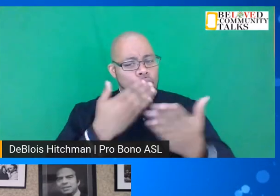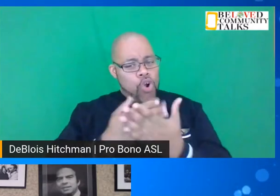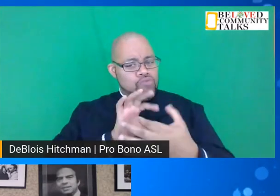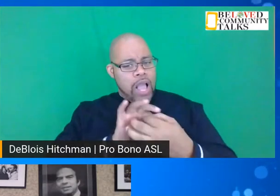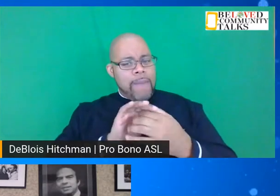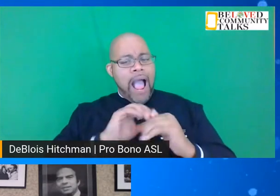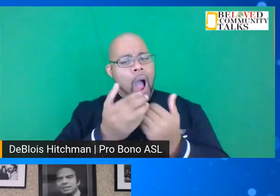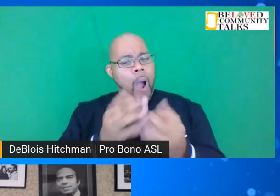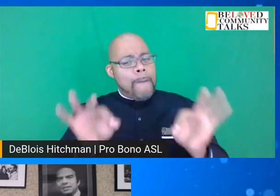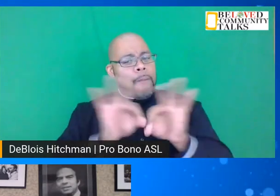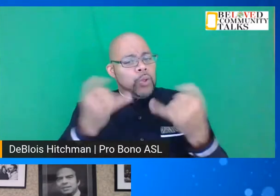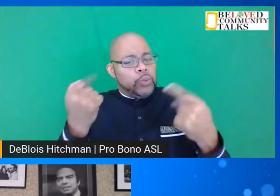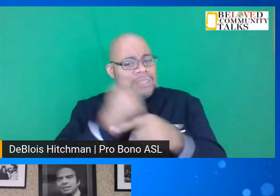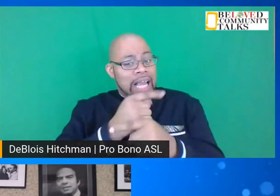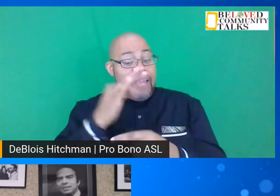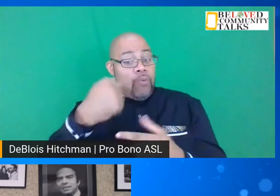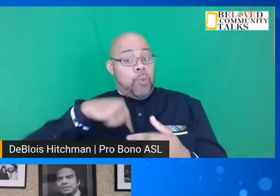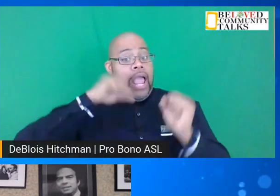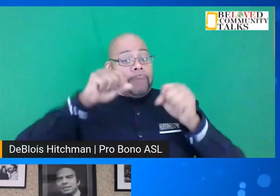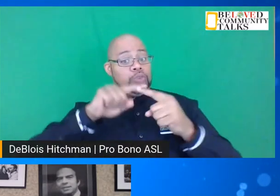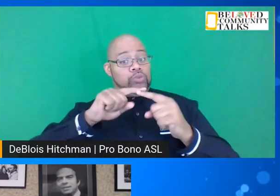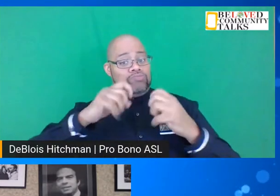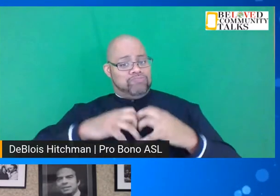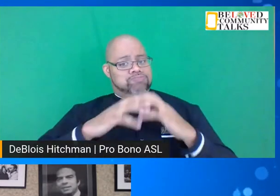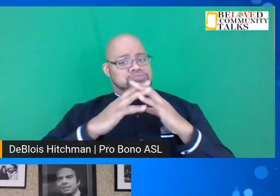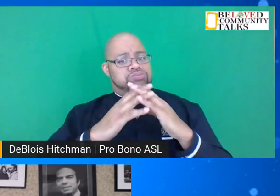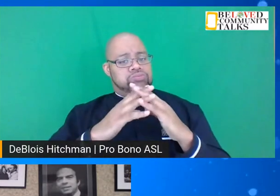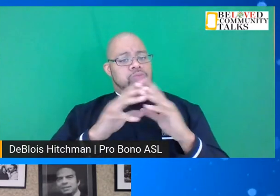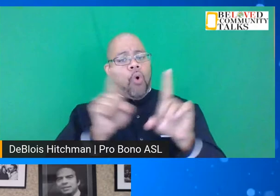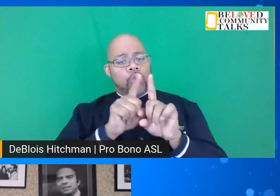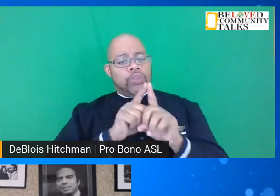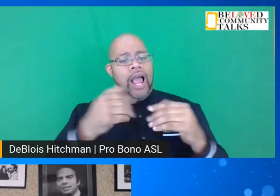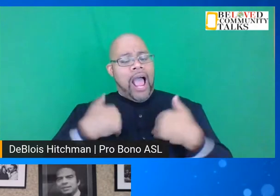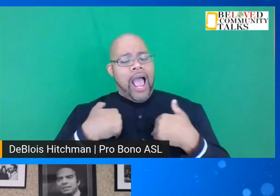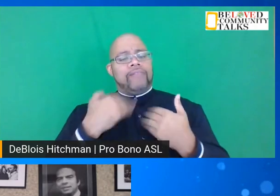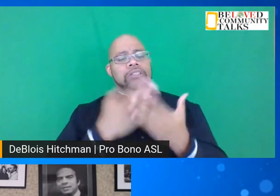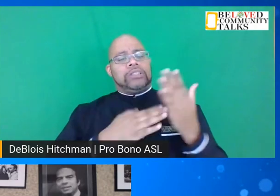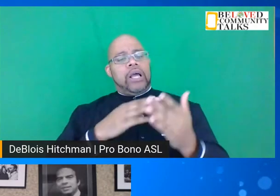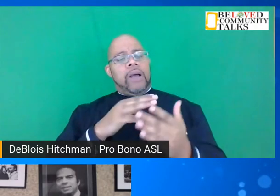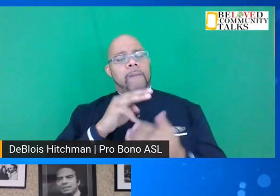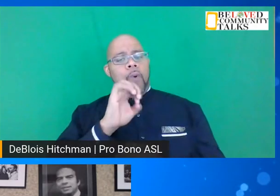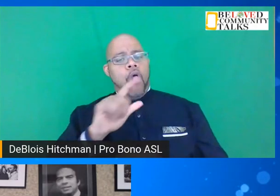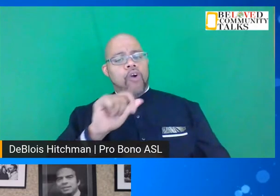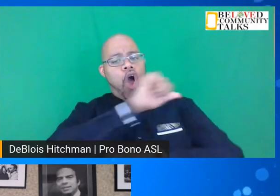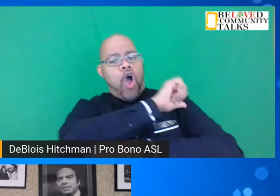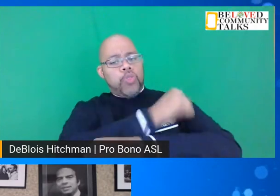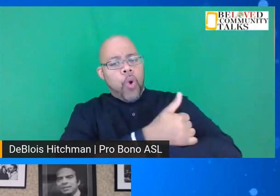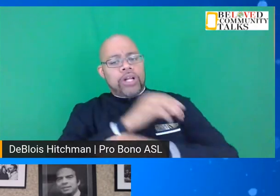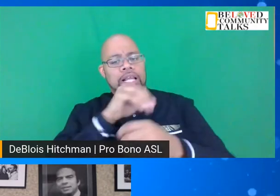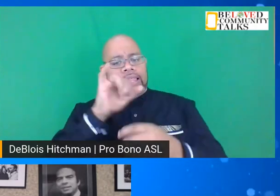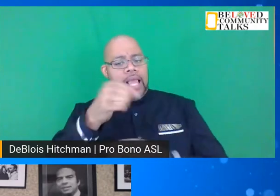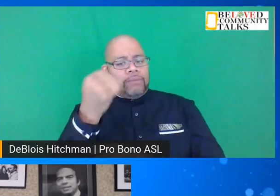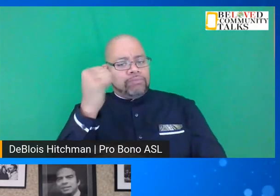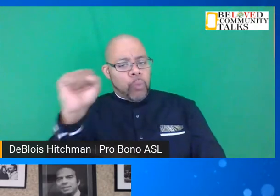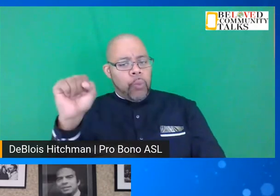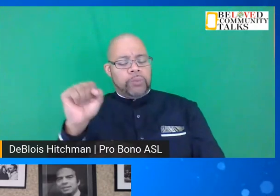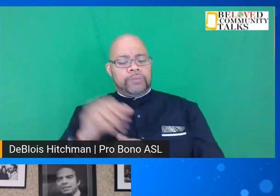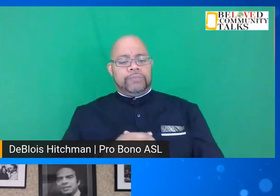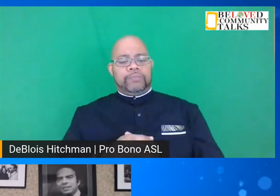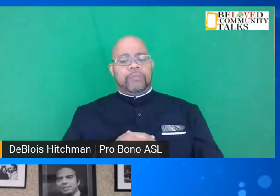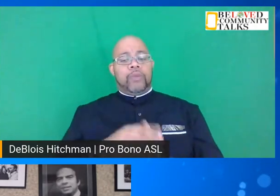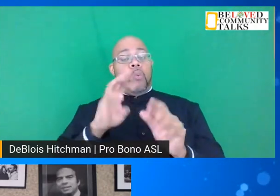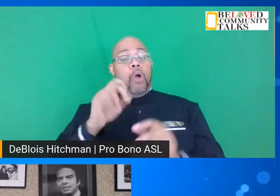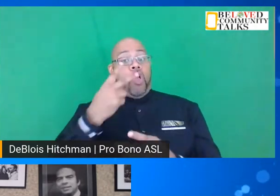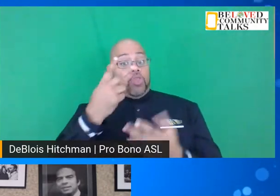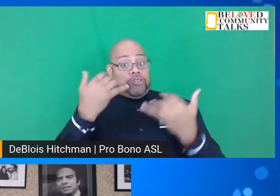important is that today if we were able to form that and to also have some moral authority in the movement? Well, look